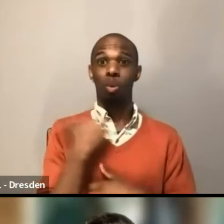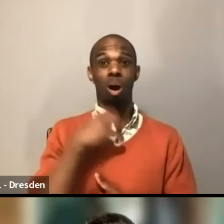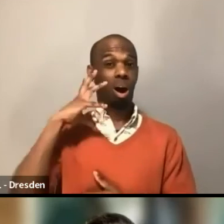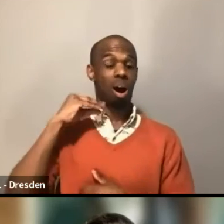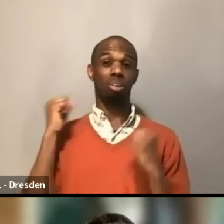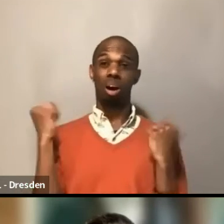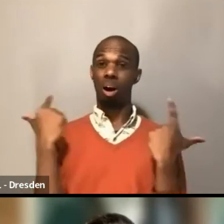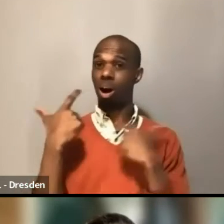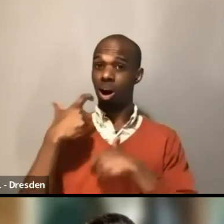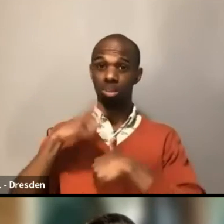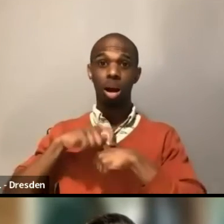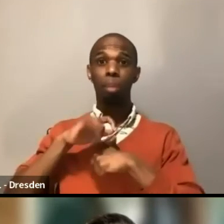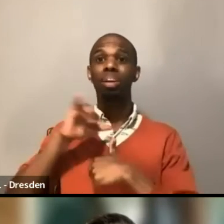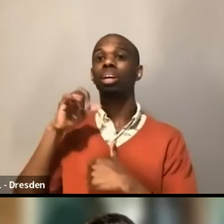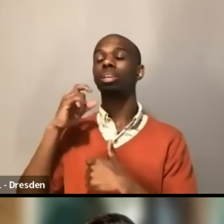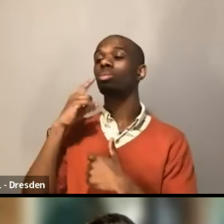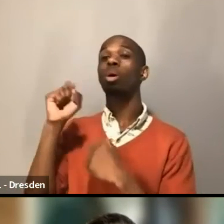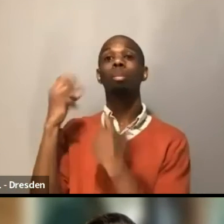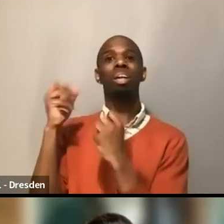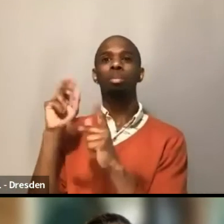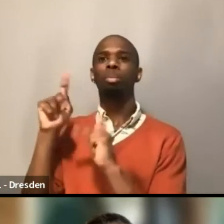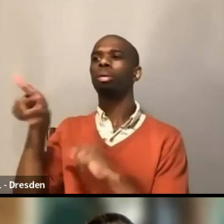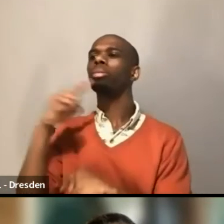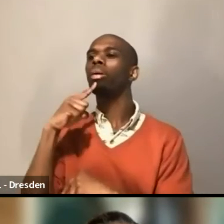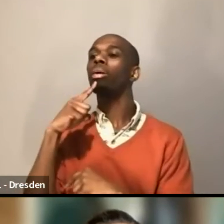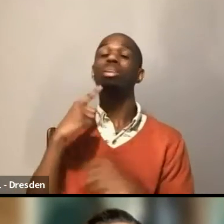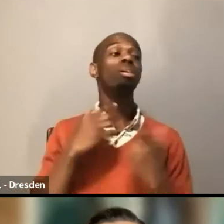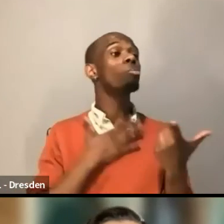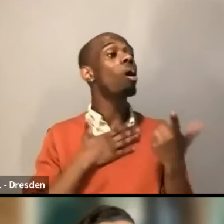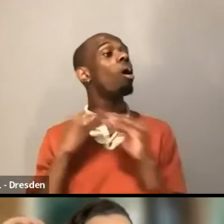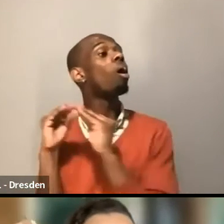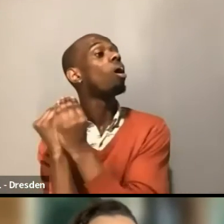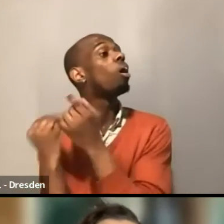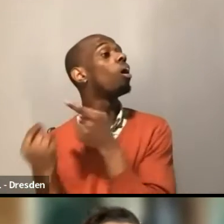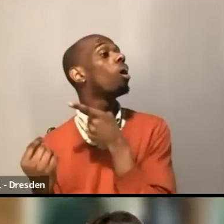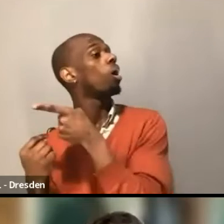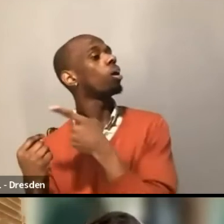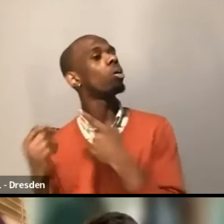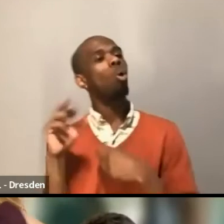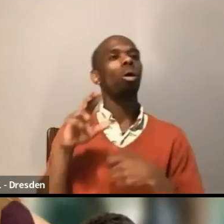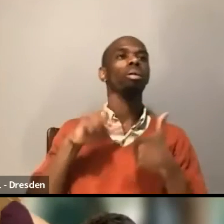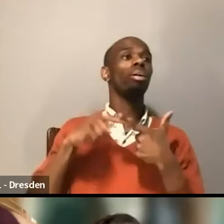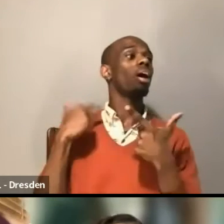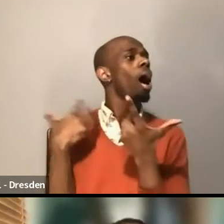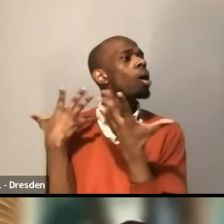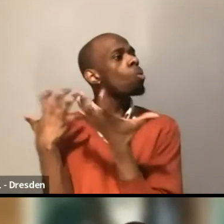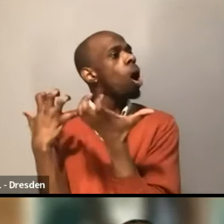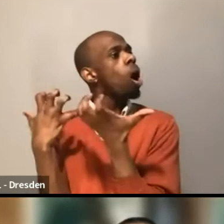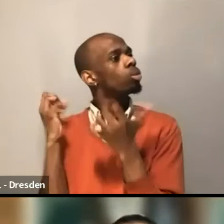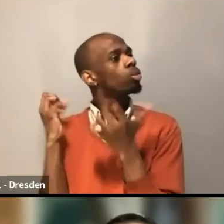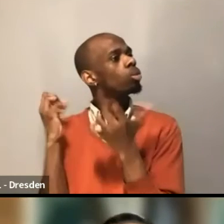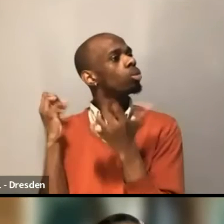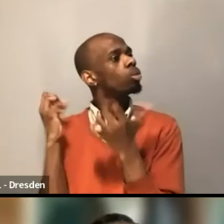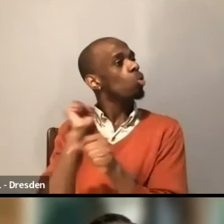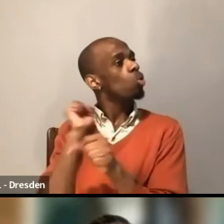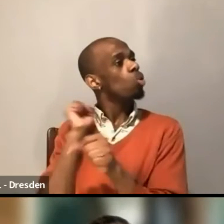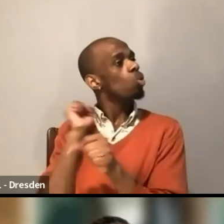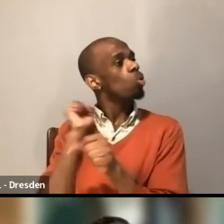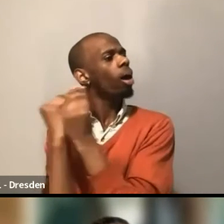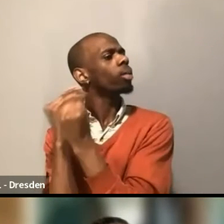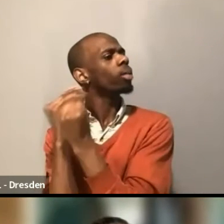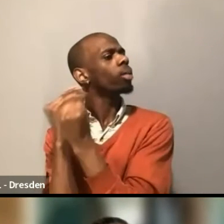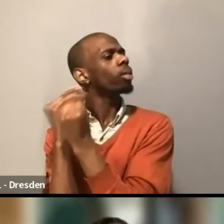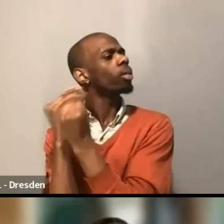say my organization X, or I would like to go work at X, but do you know if they discriminate against